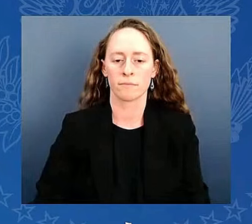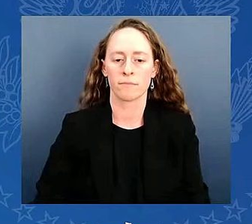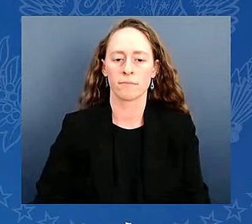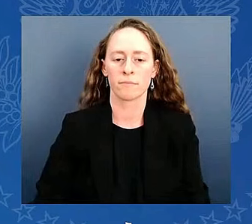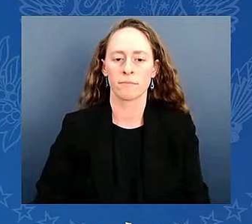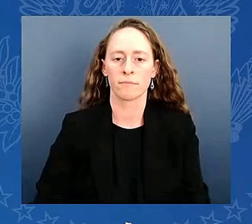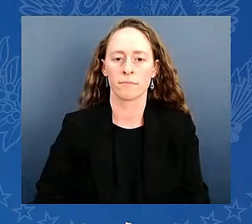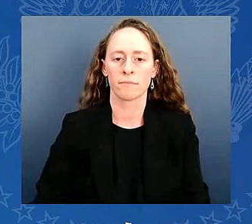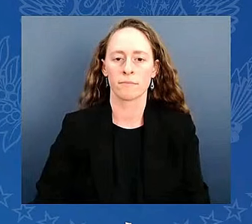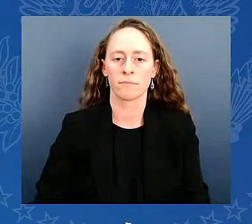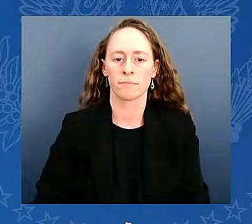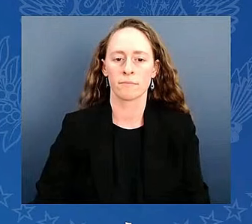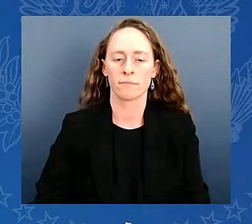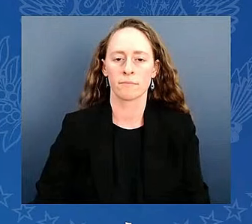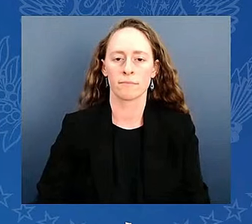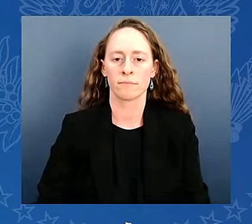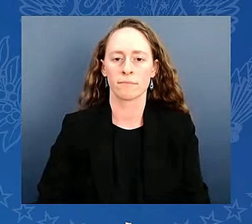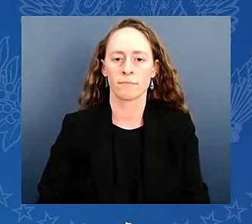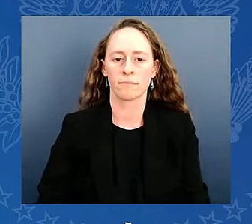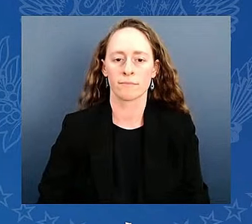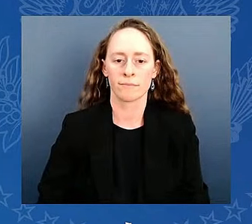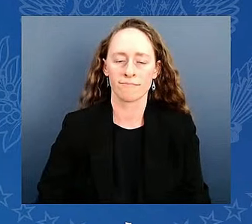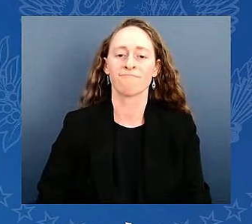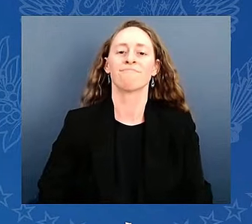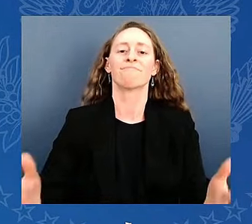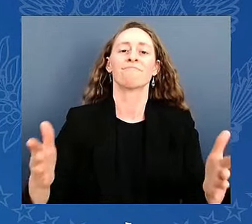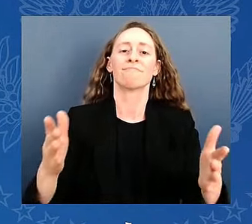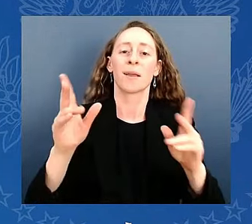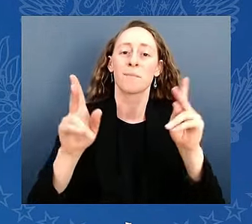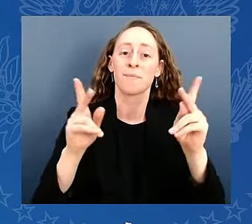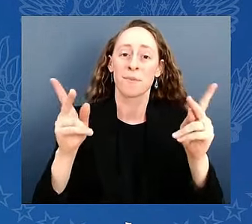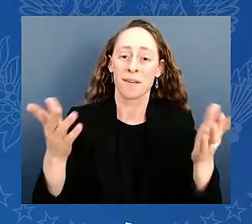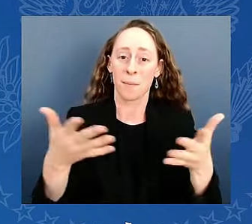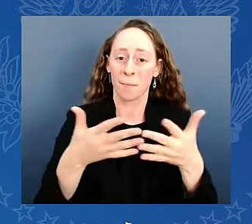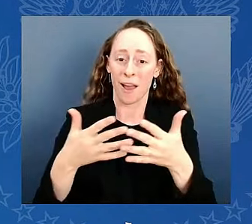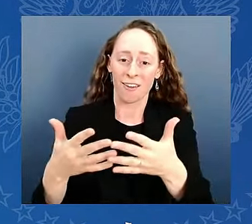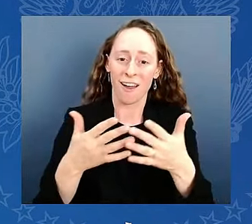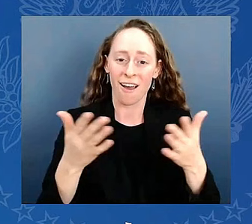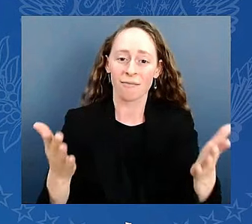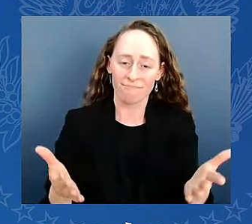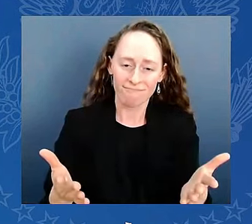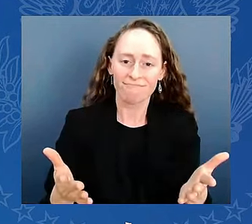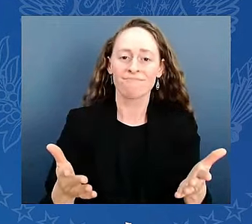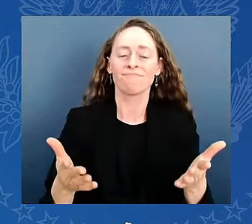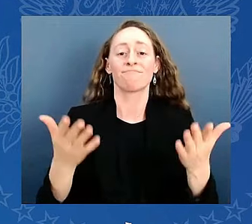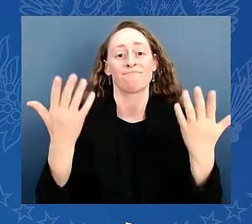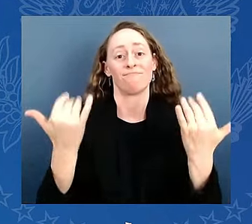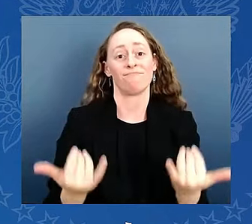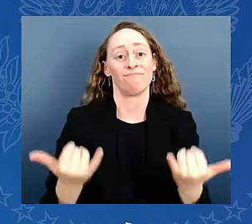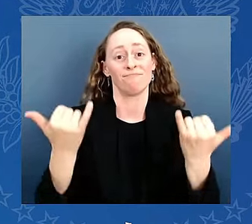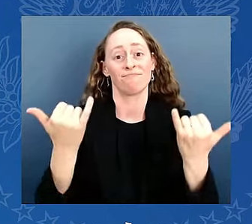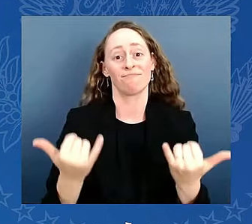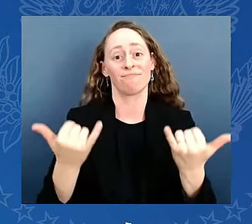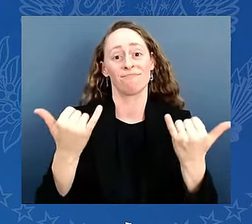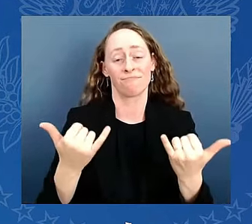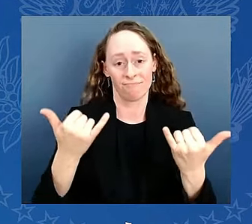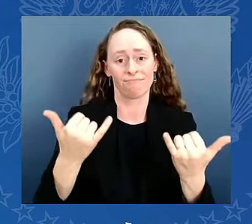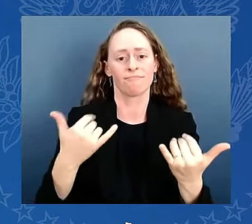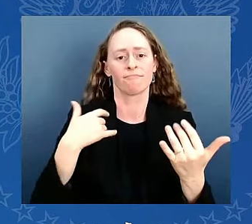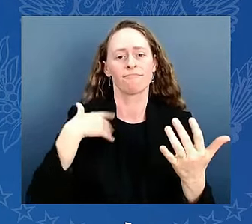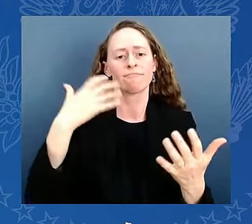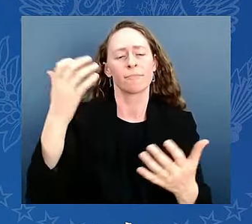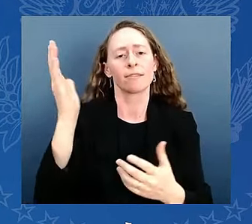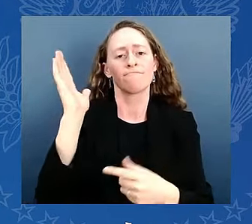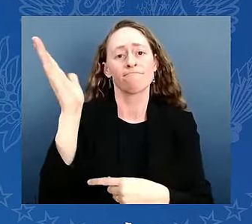My fellow Americans, I'm speaking to tonight from behind the Resolute Desk in the Oval Office. In this sacred